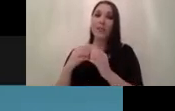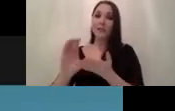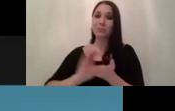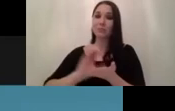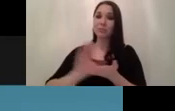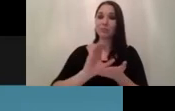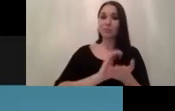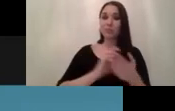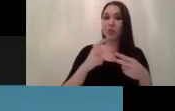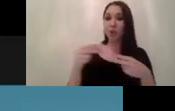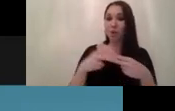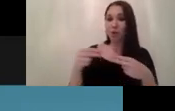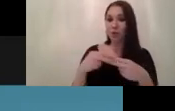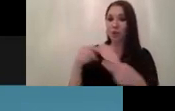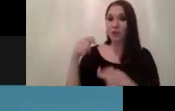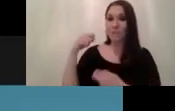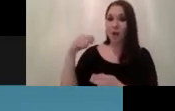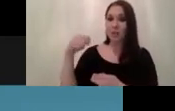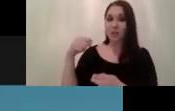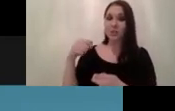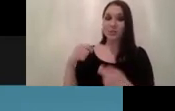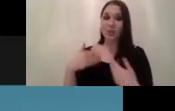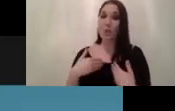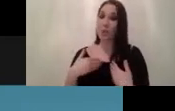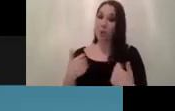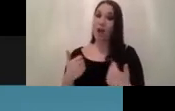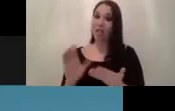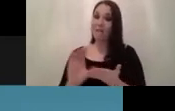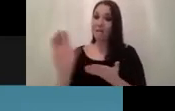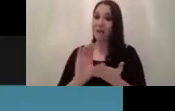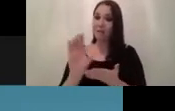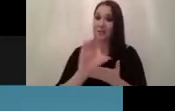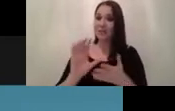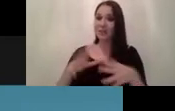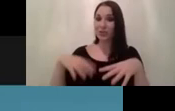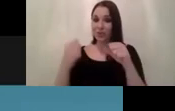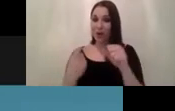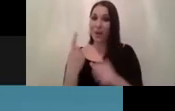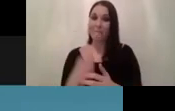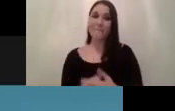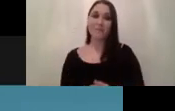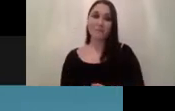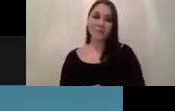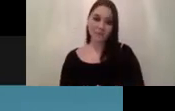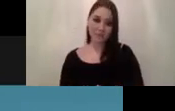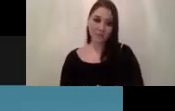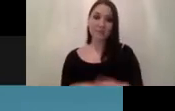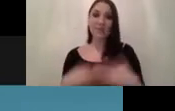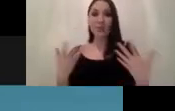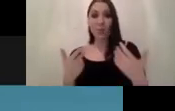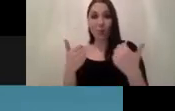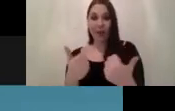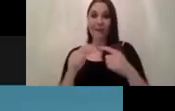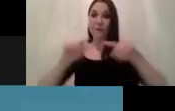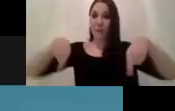call it a really well-funded huge um startup that we're basically working on okay and for me